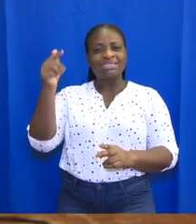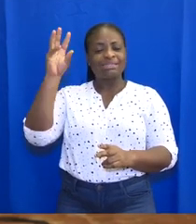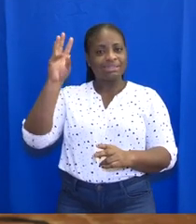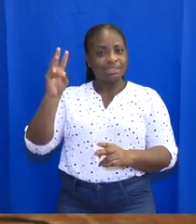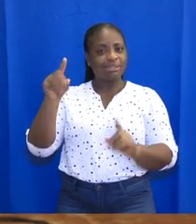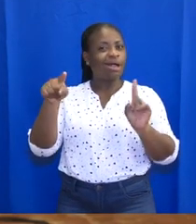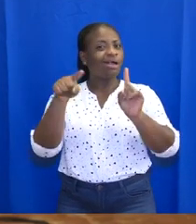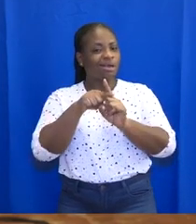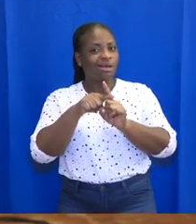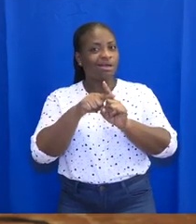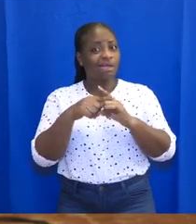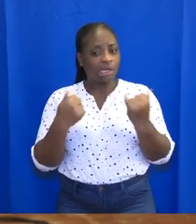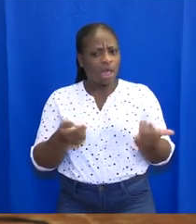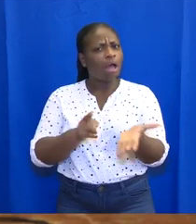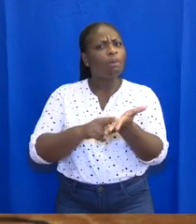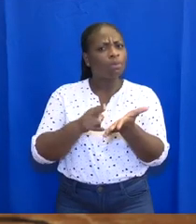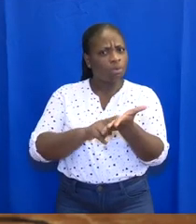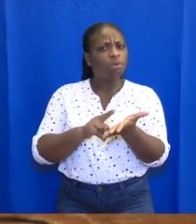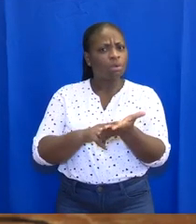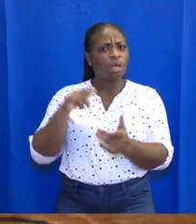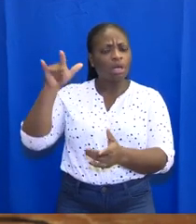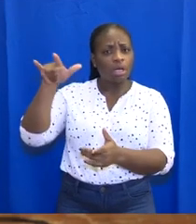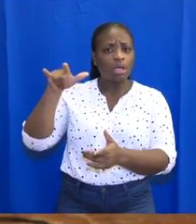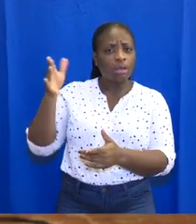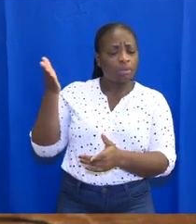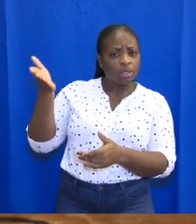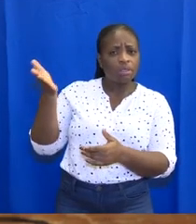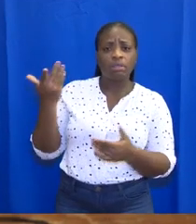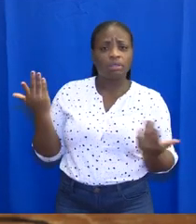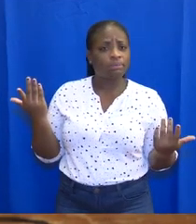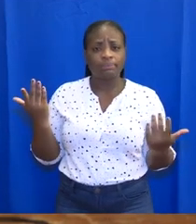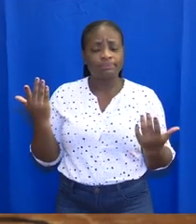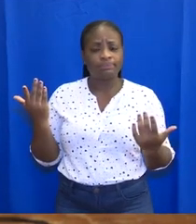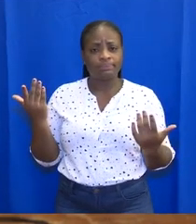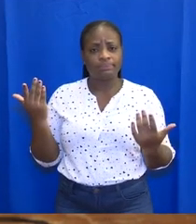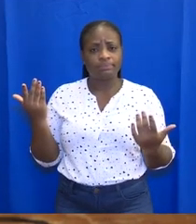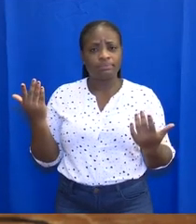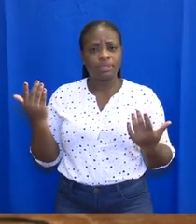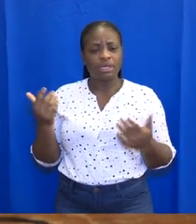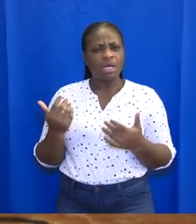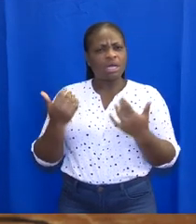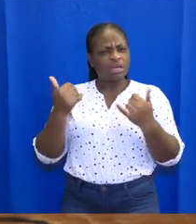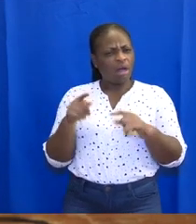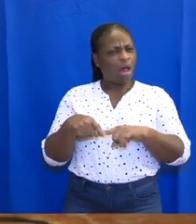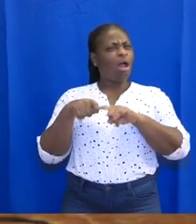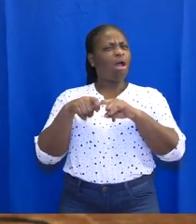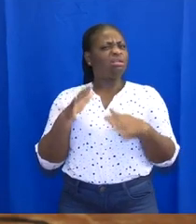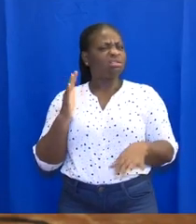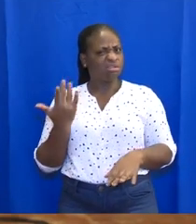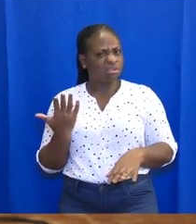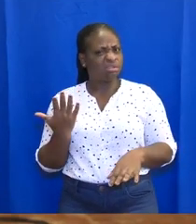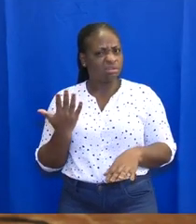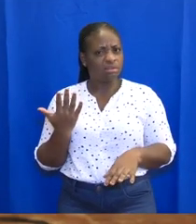cases had been recorded from the tests at Kutuka. Let us pause for a moment